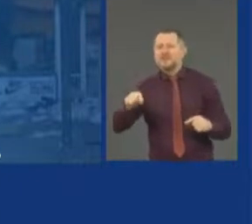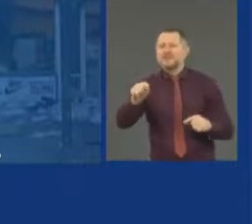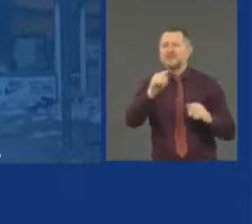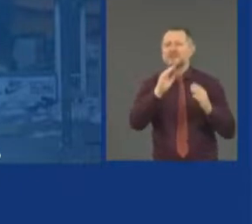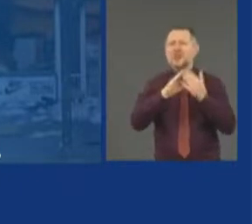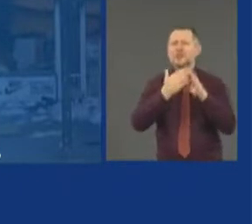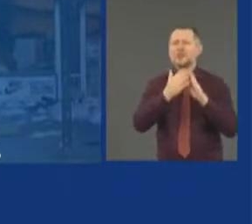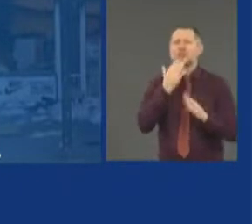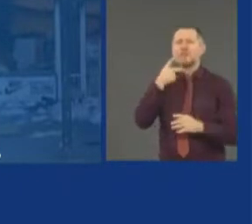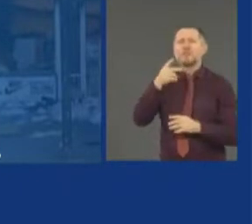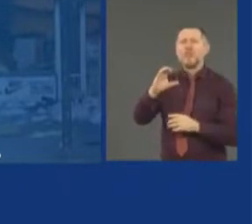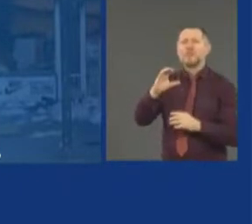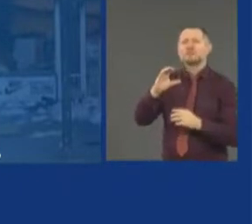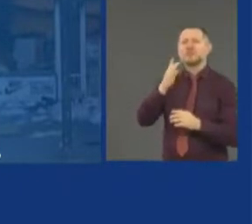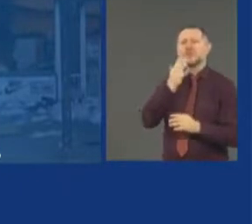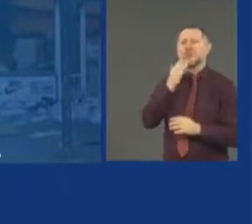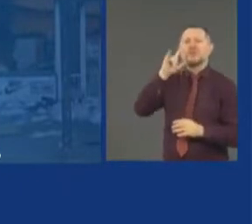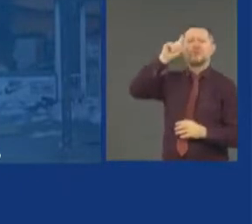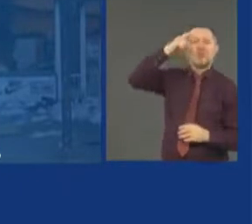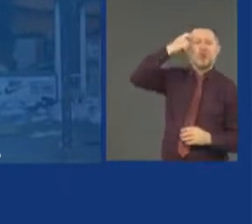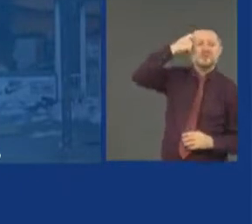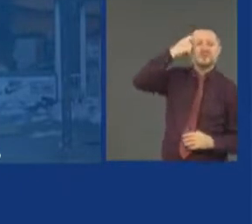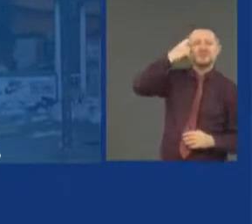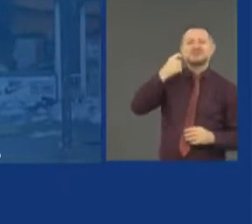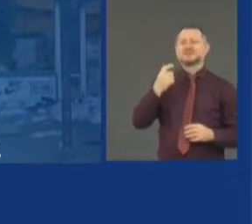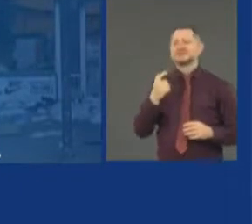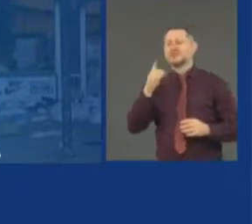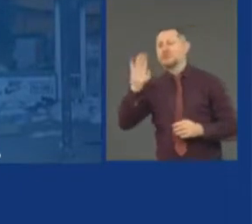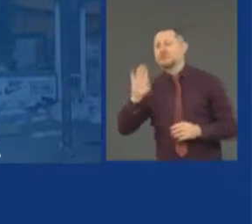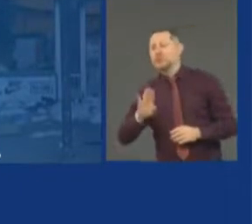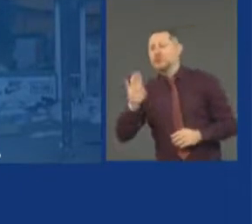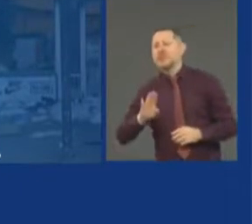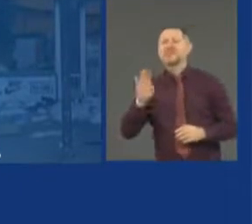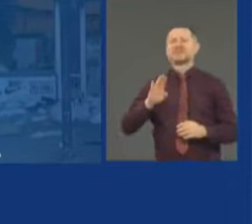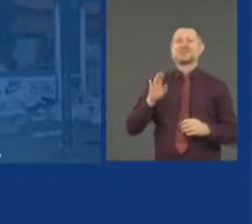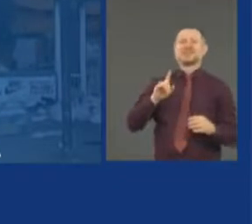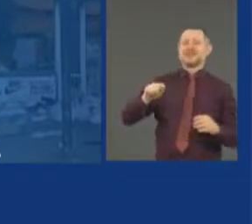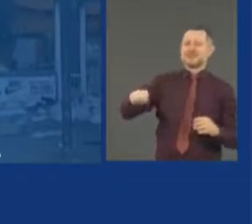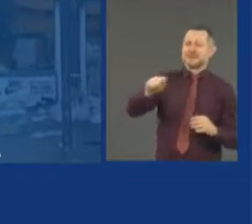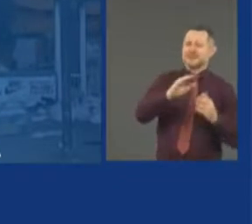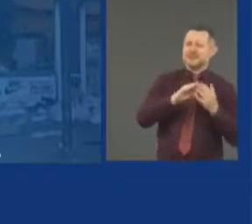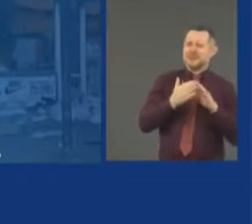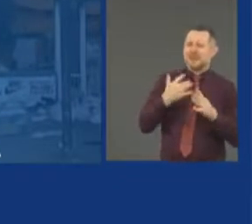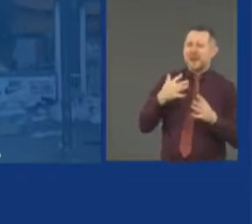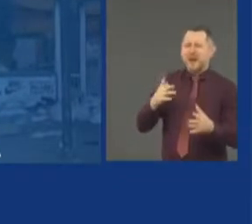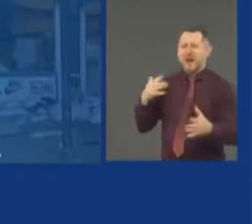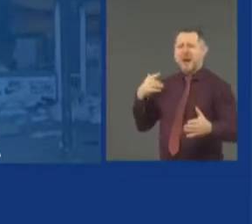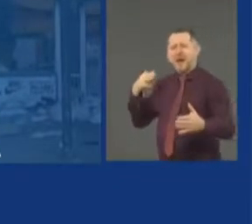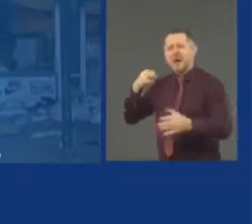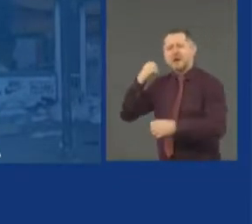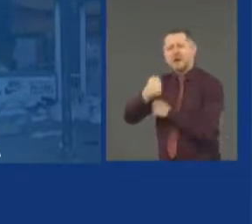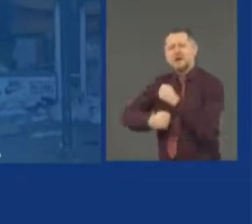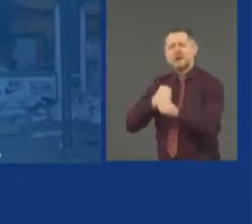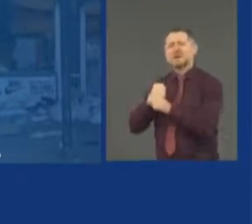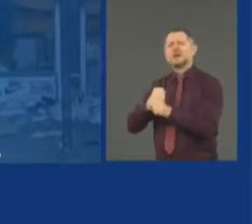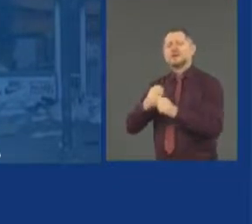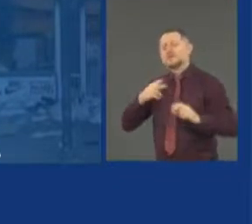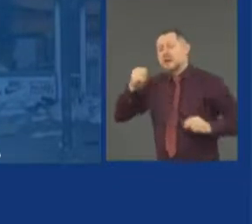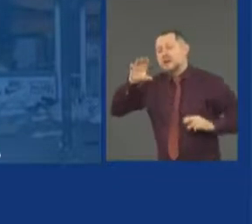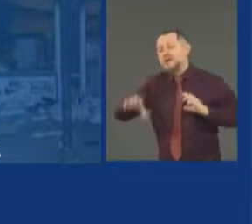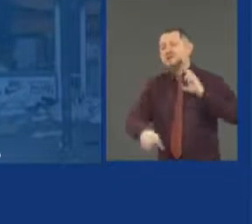and in Brooklyn, where we've spent years doing economic development and distressed communities.